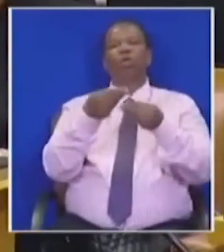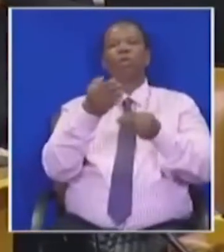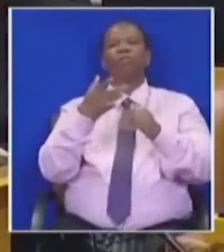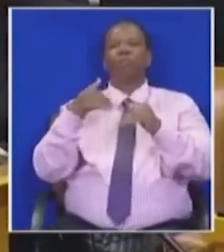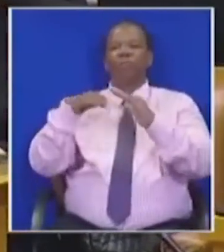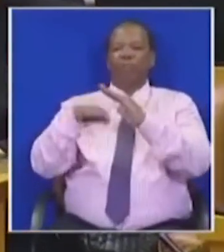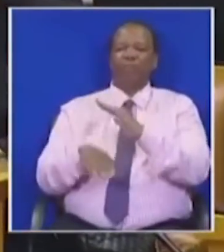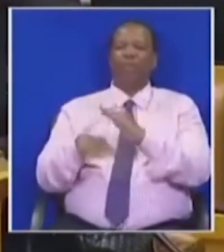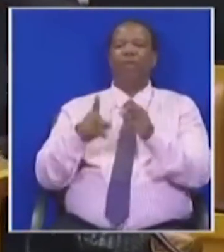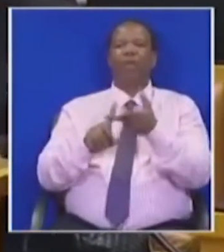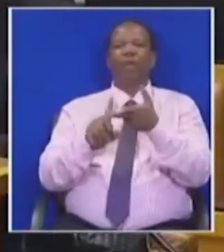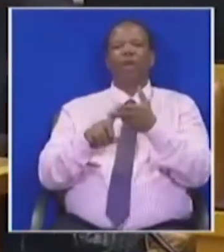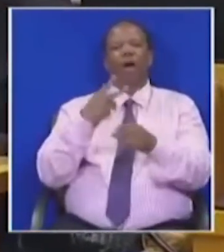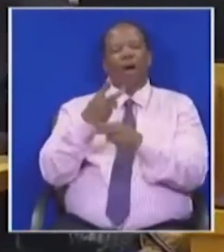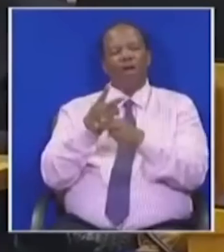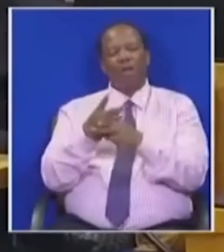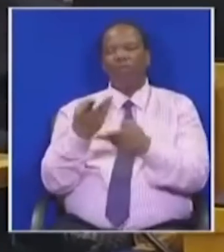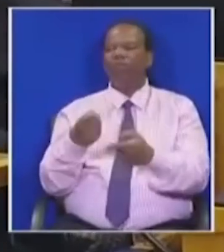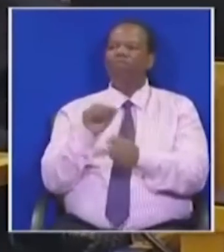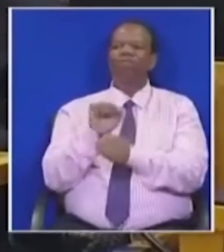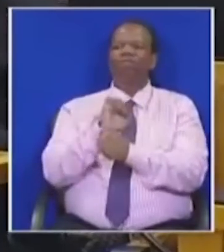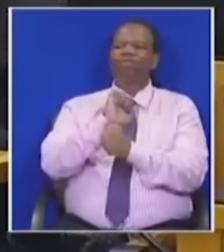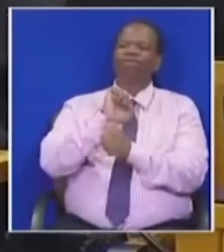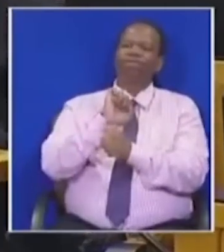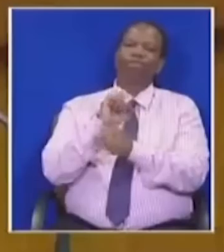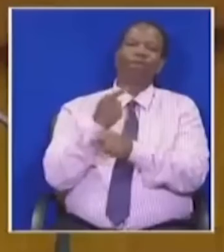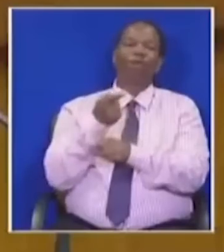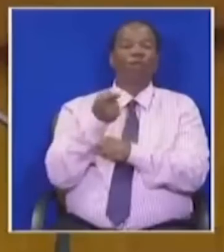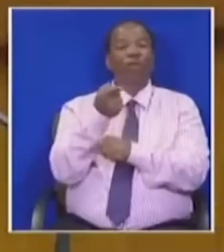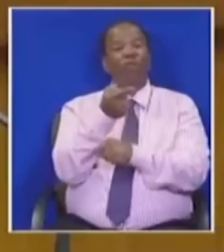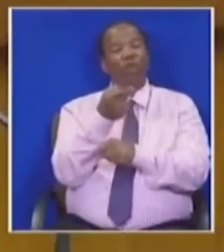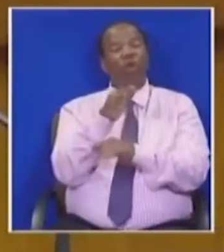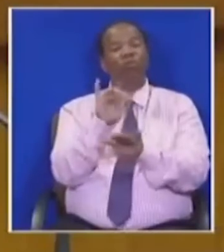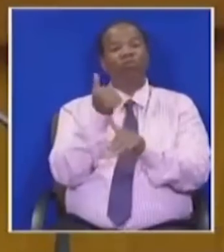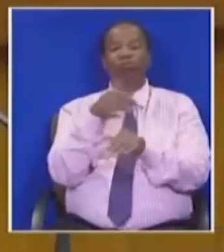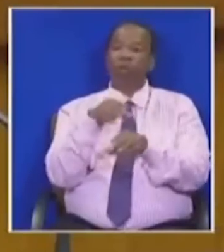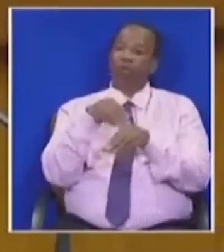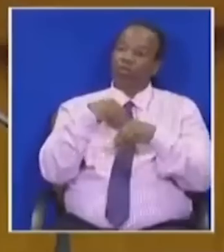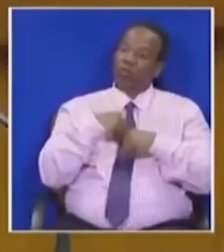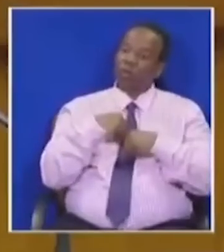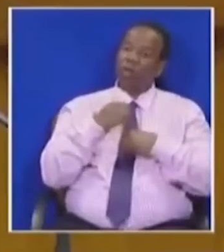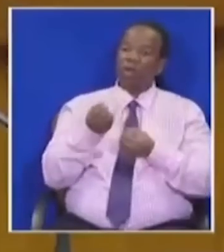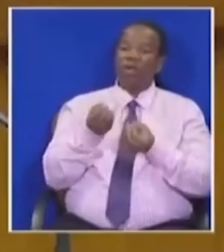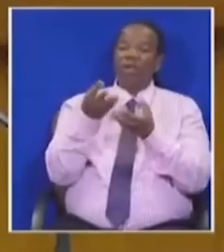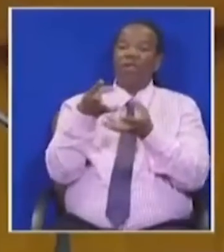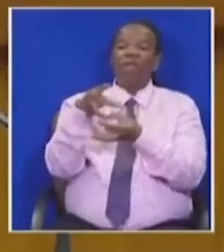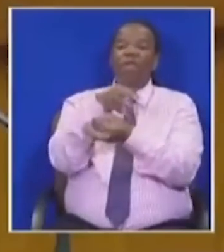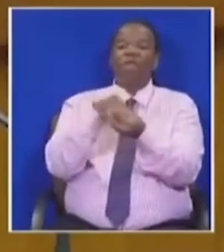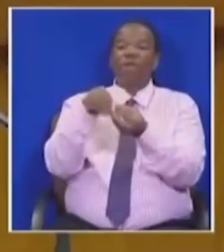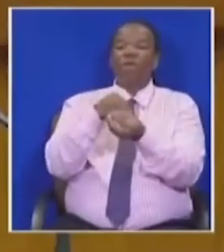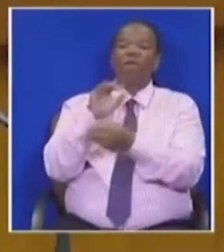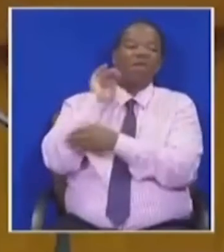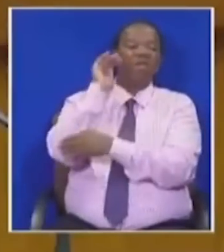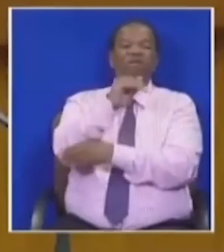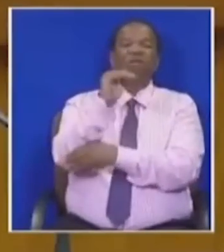We are rising against those who have surrendered the people's power into a family of foreigners. That's